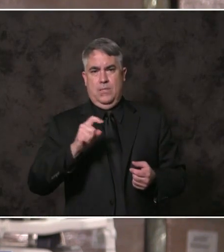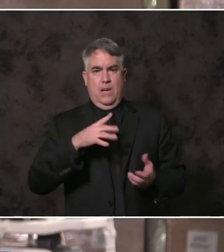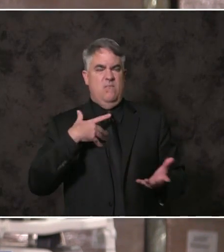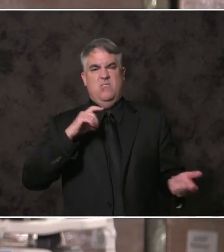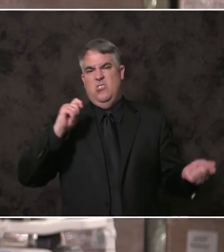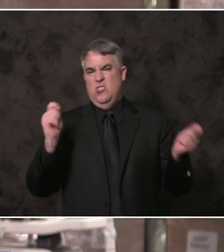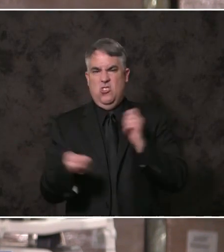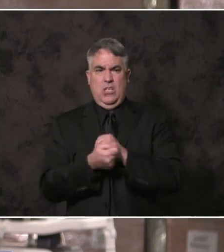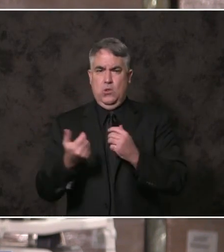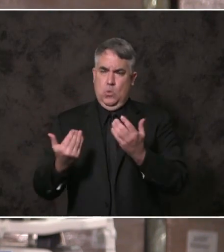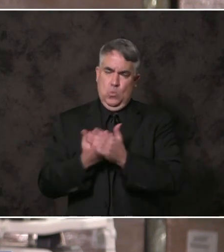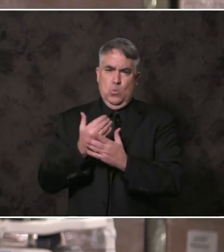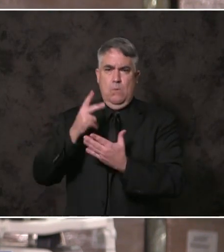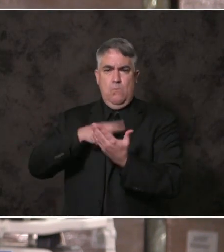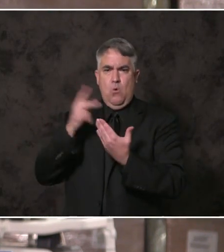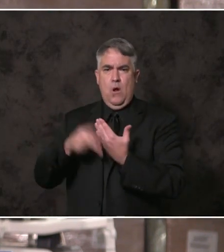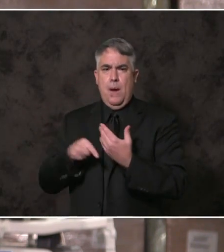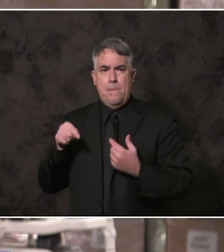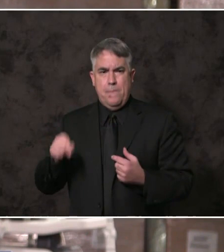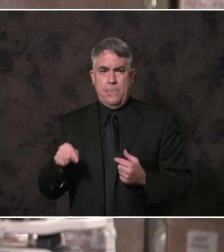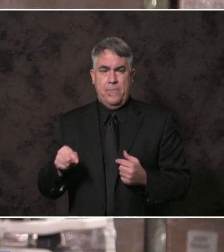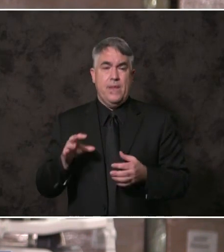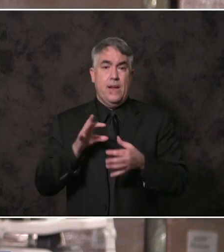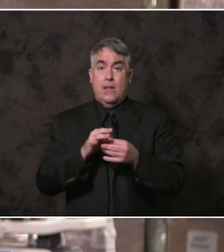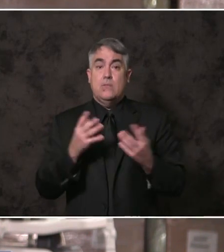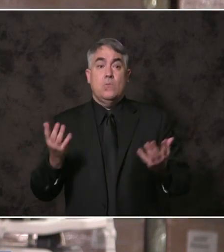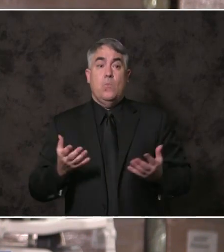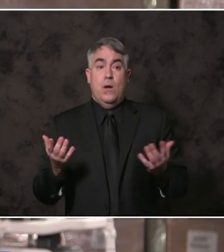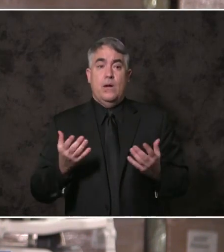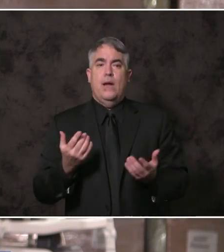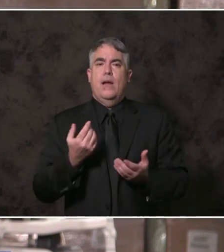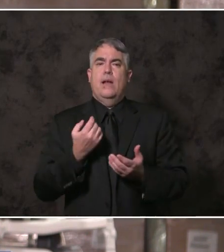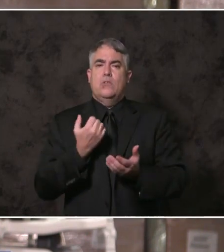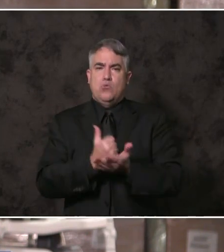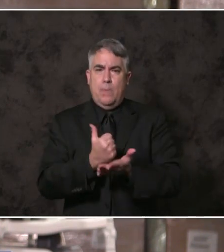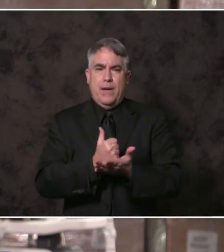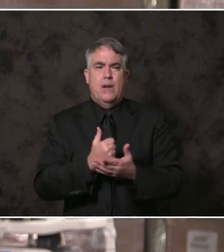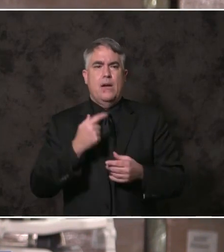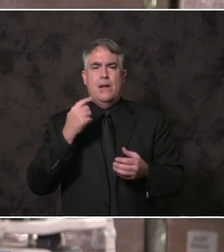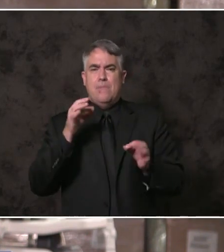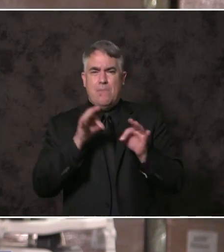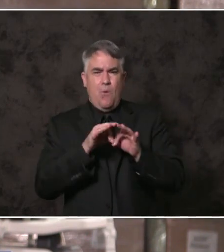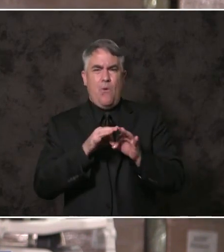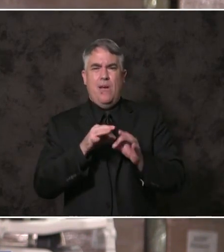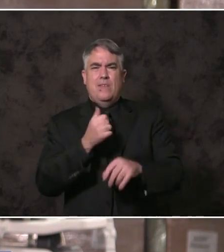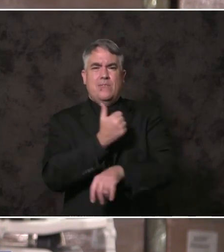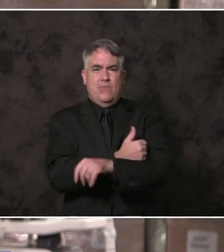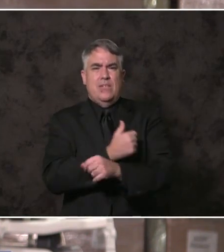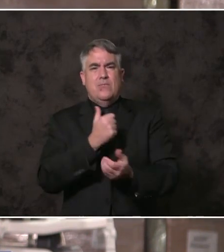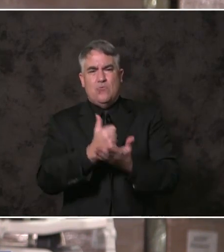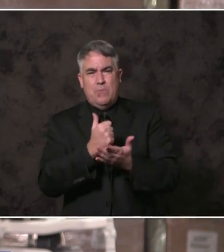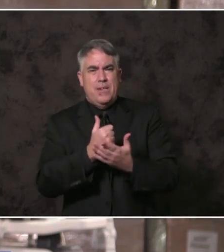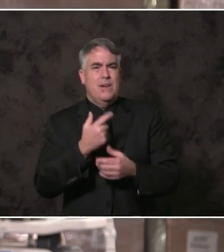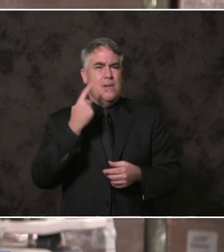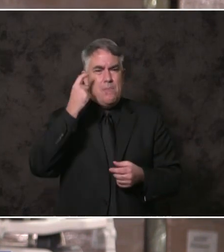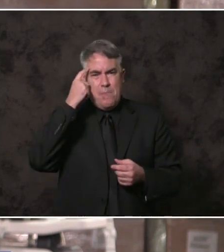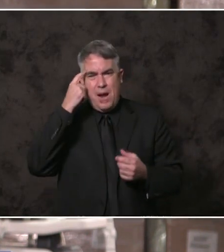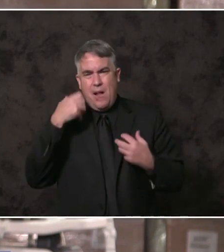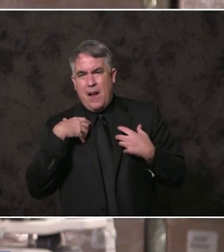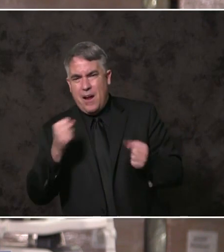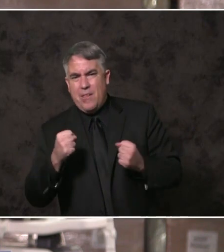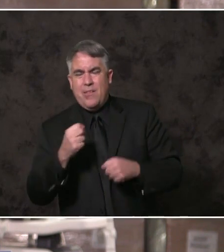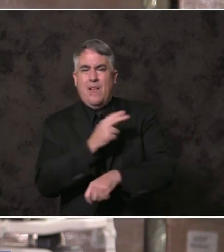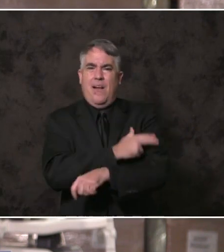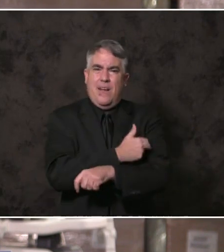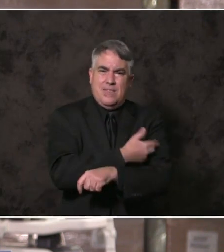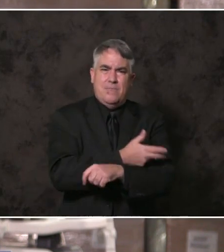our Accelerated Connections to Treatment program to bring vital drug treatment into our mental health hospital. And the next week, we will be issuing